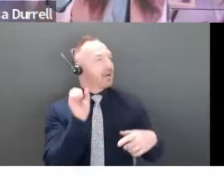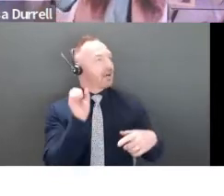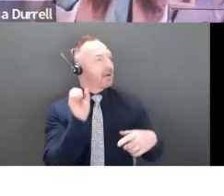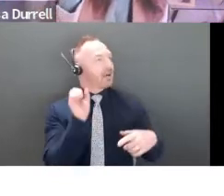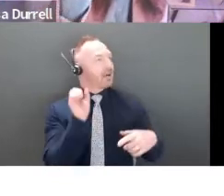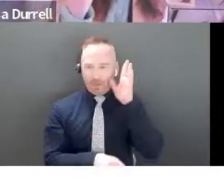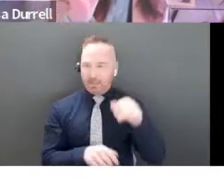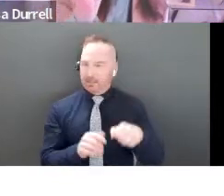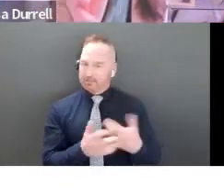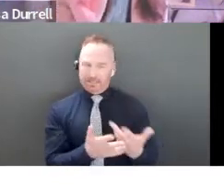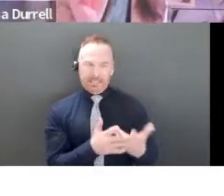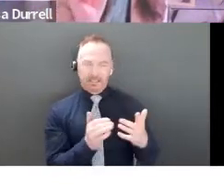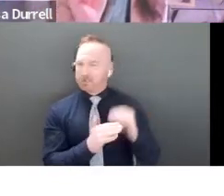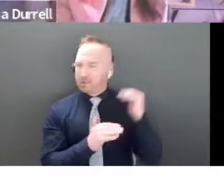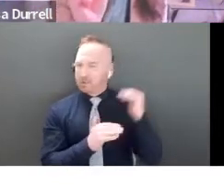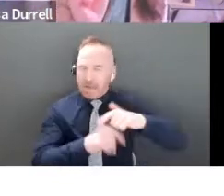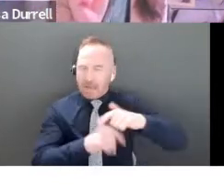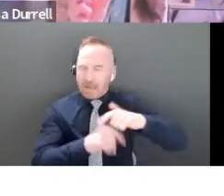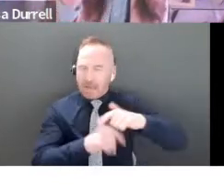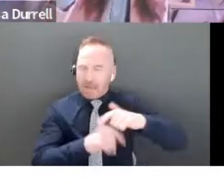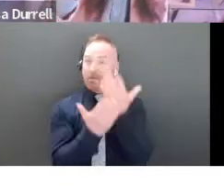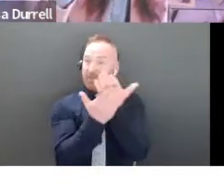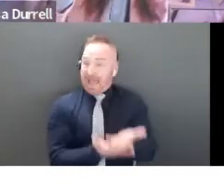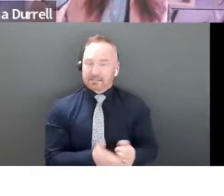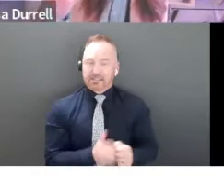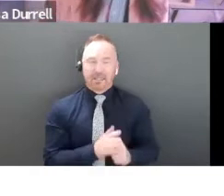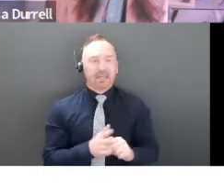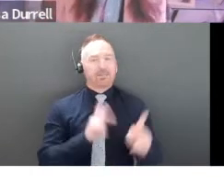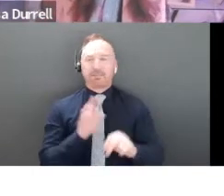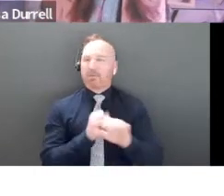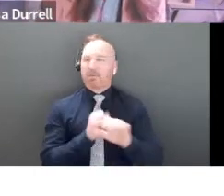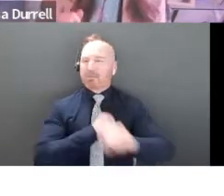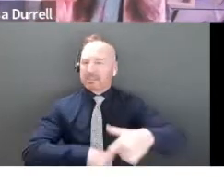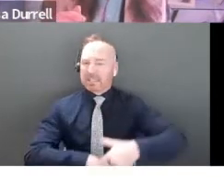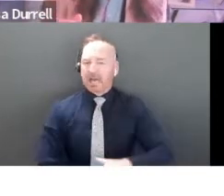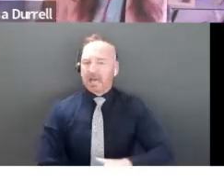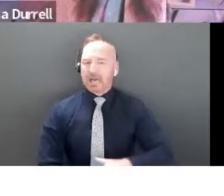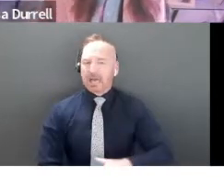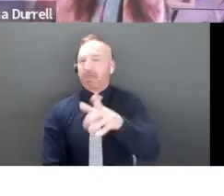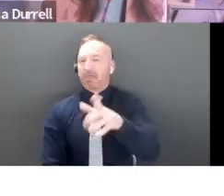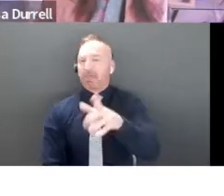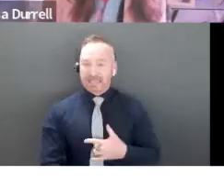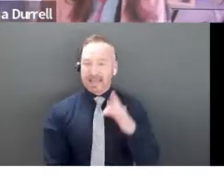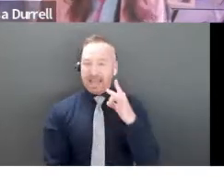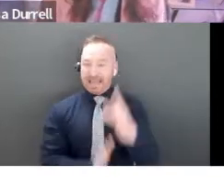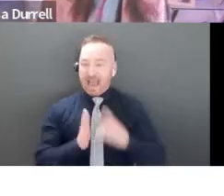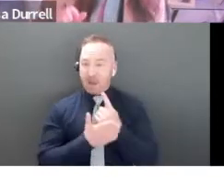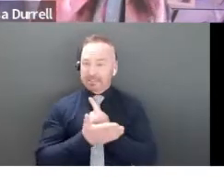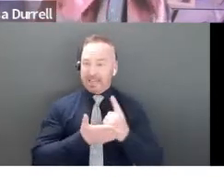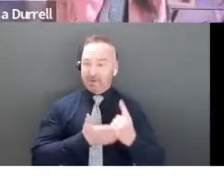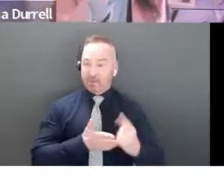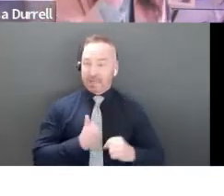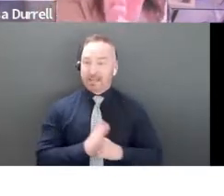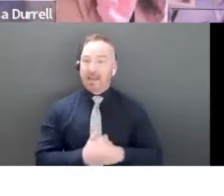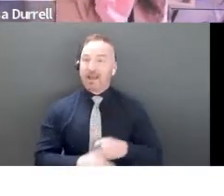in. So we say people hate how long it takes. They lose eight hours a week of productivity because of this,